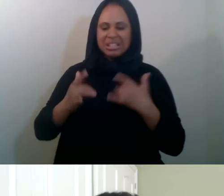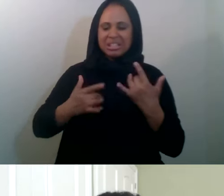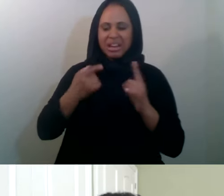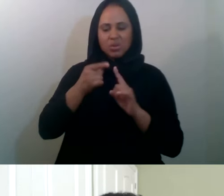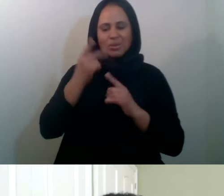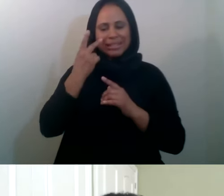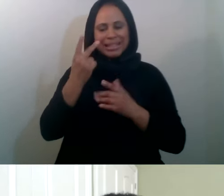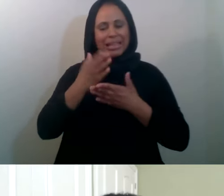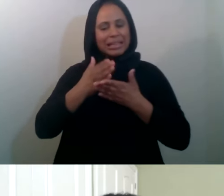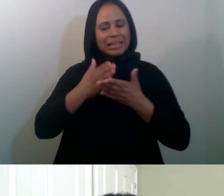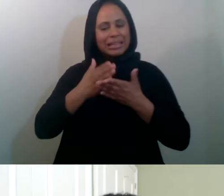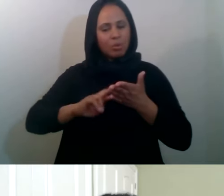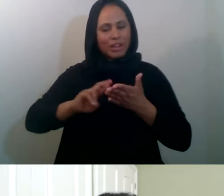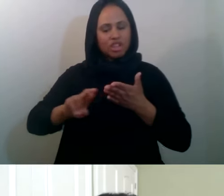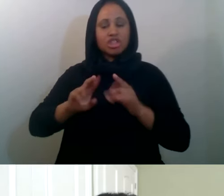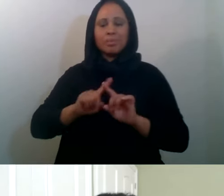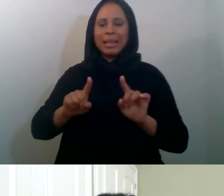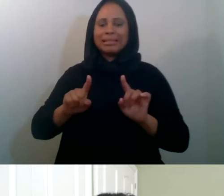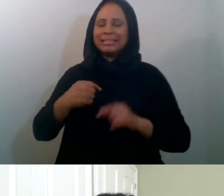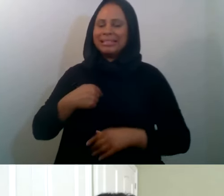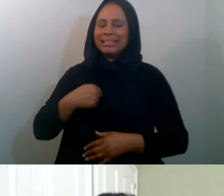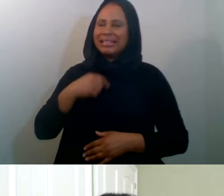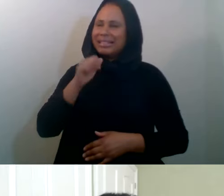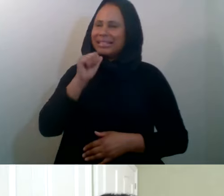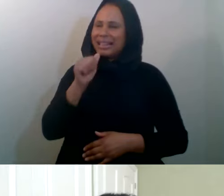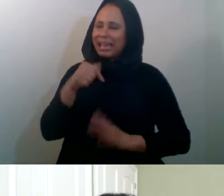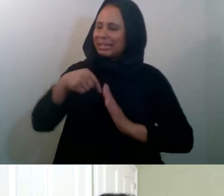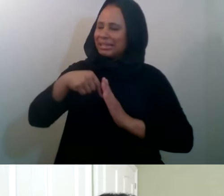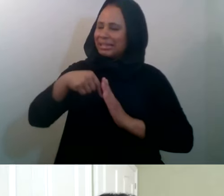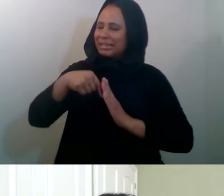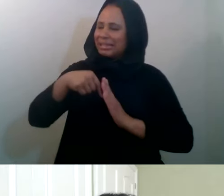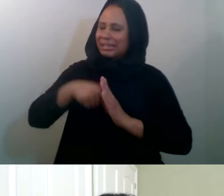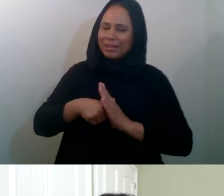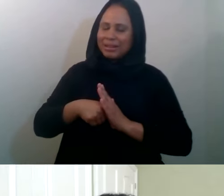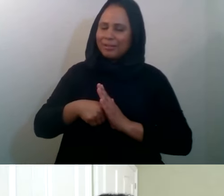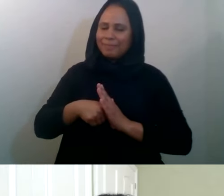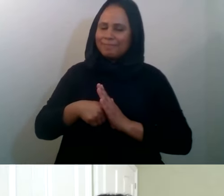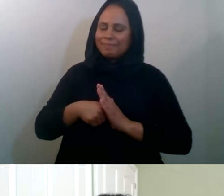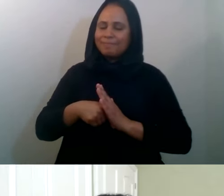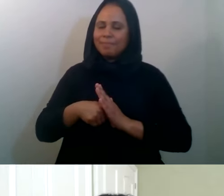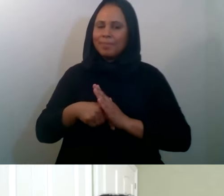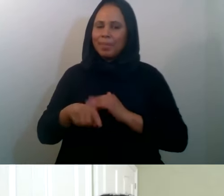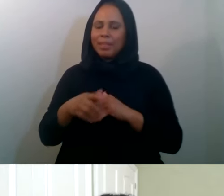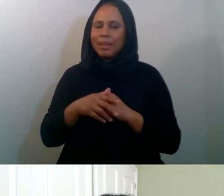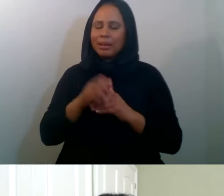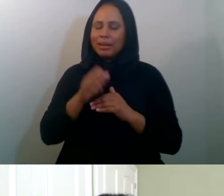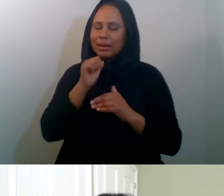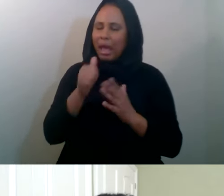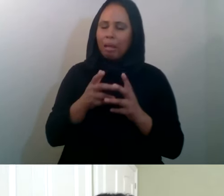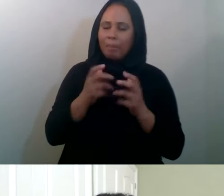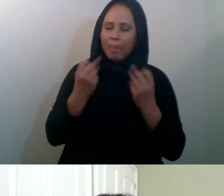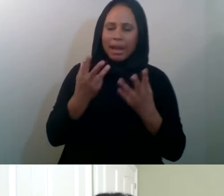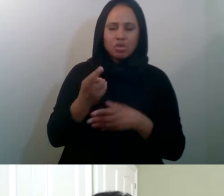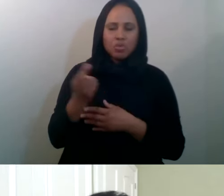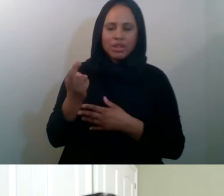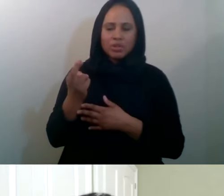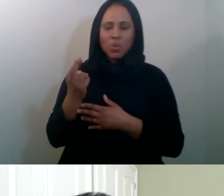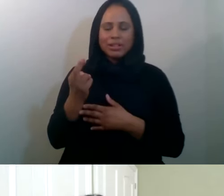it's not, I would say, as extensive and expansive as it could be, because in itself, it's just a fascinating